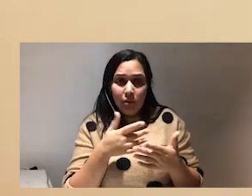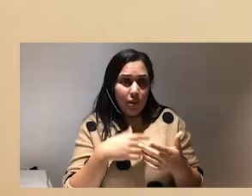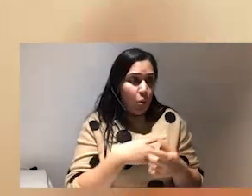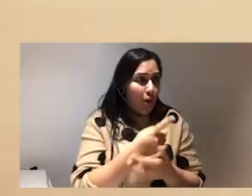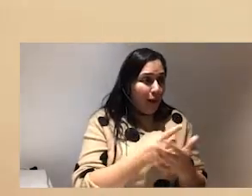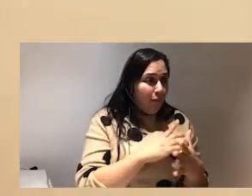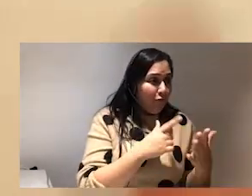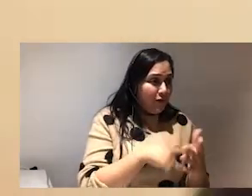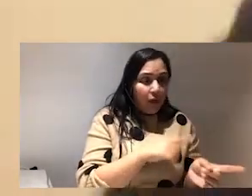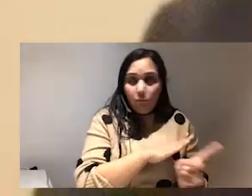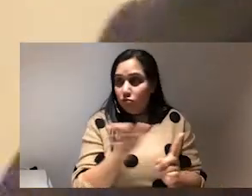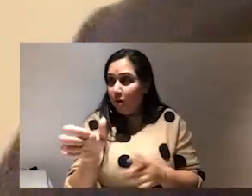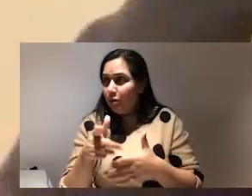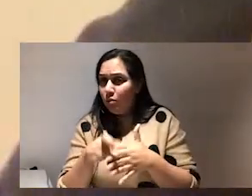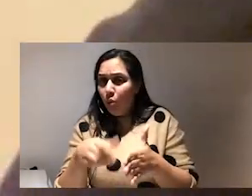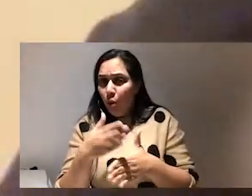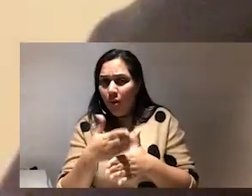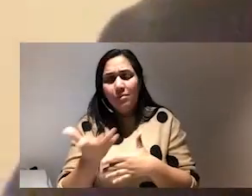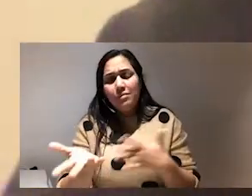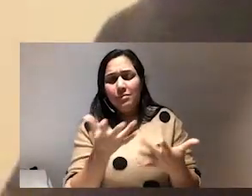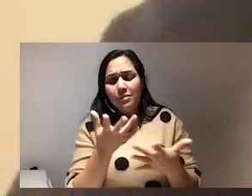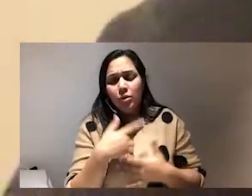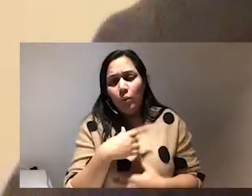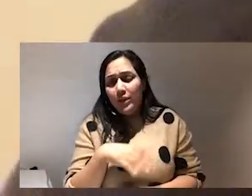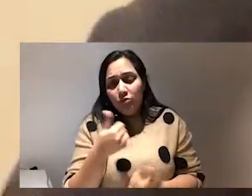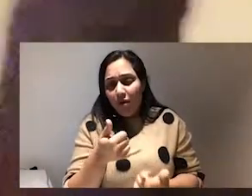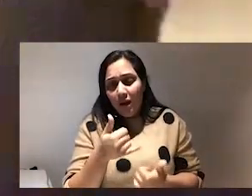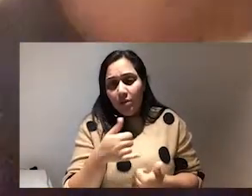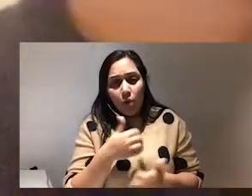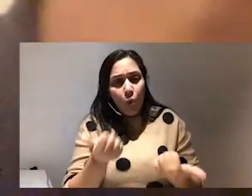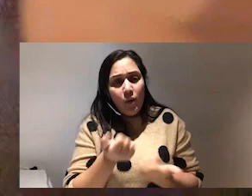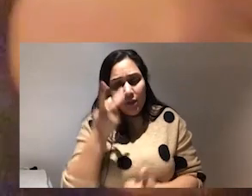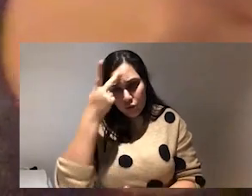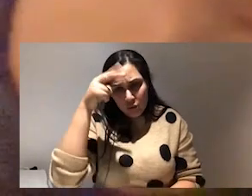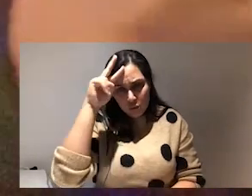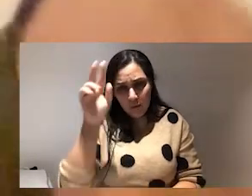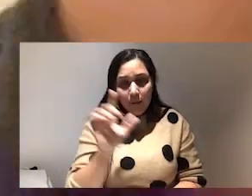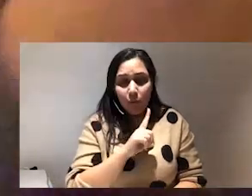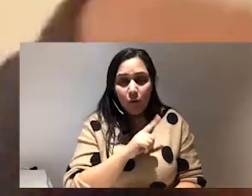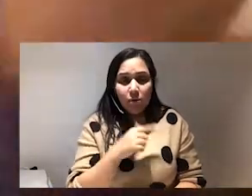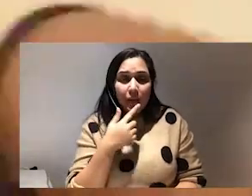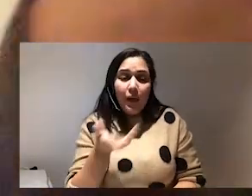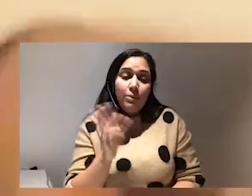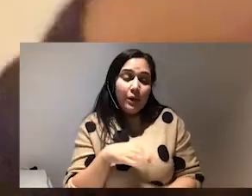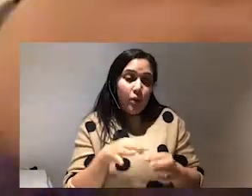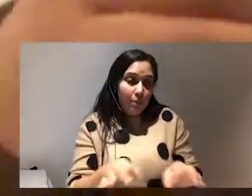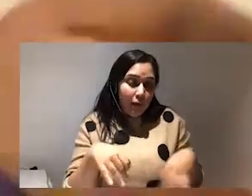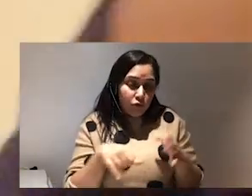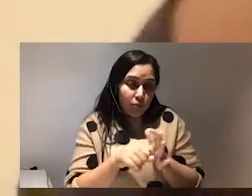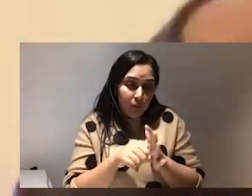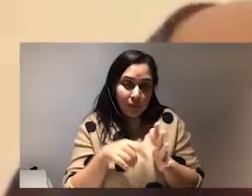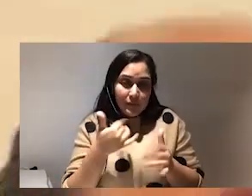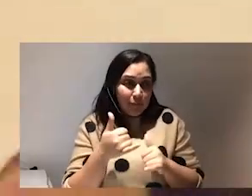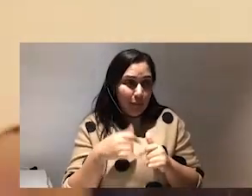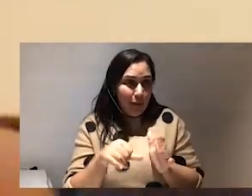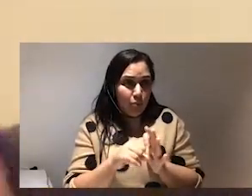2021 is from what we need now um and it's so it's okay to change your mind and i think that comes back to the boundaries problem we have a problem with boundary and consent